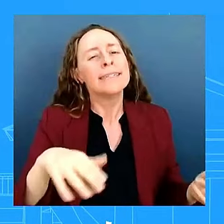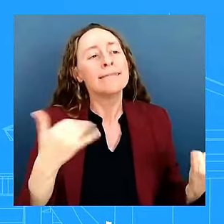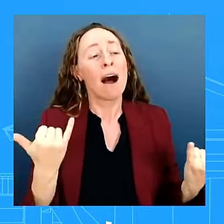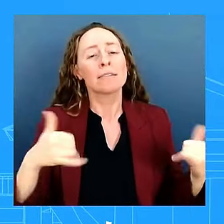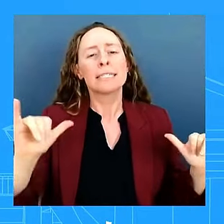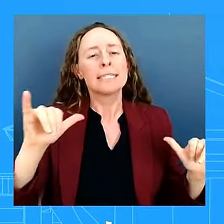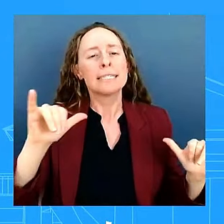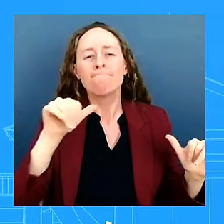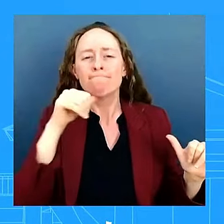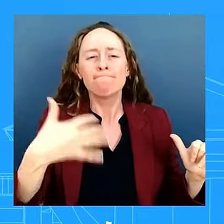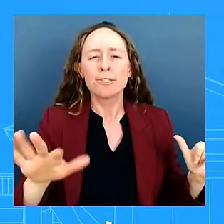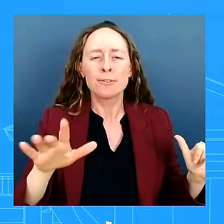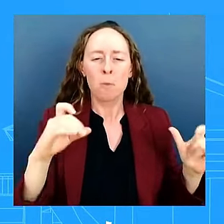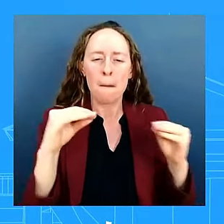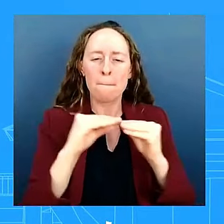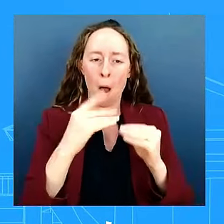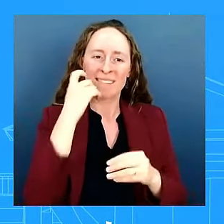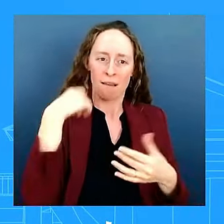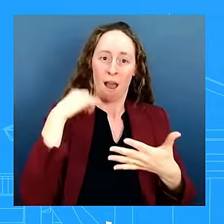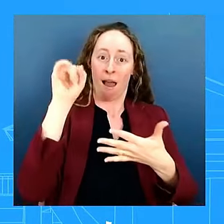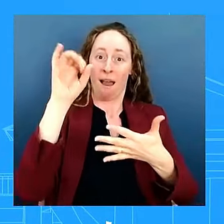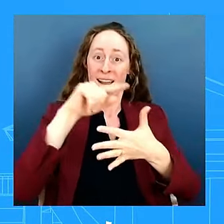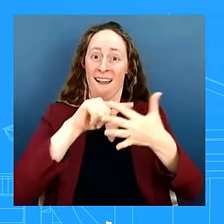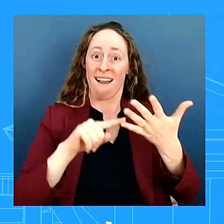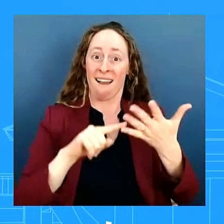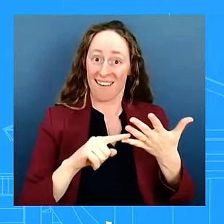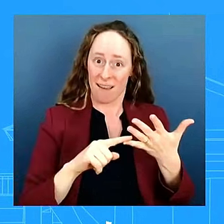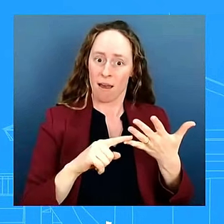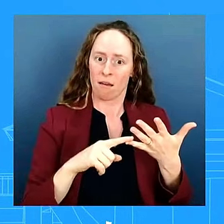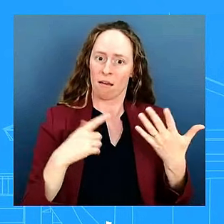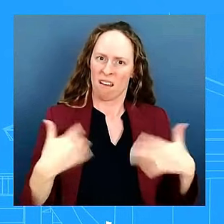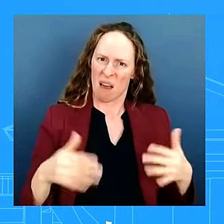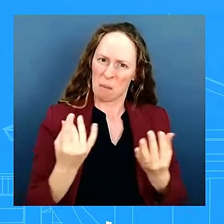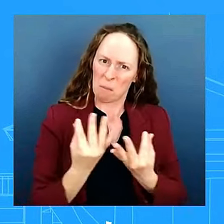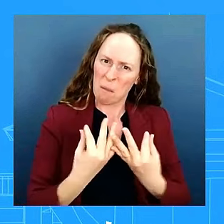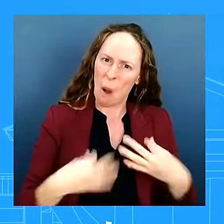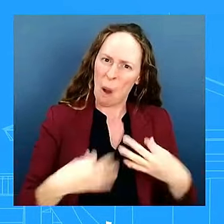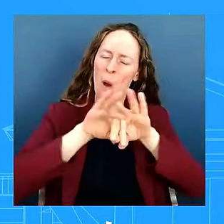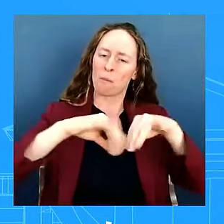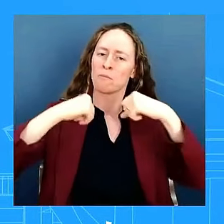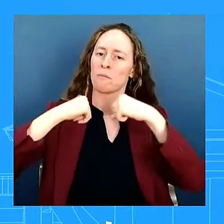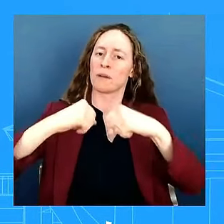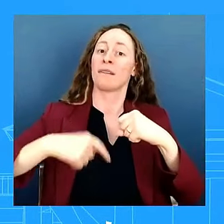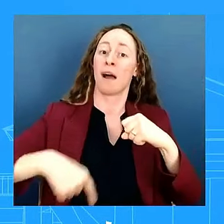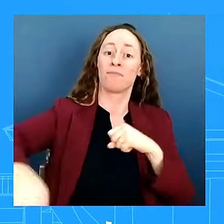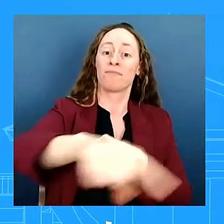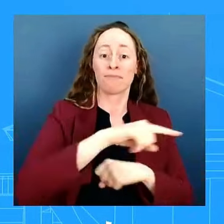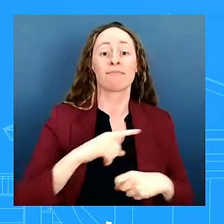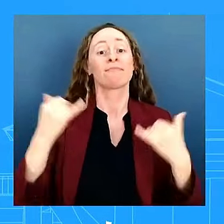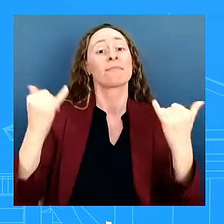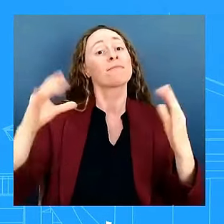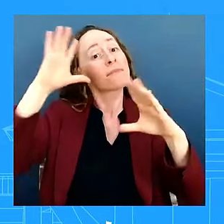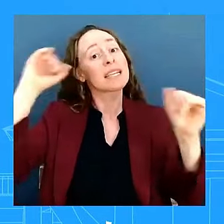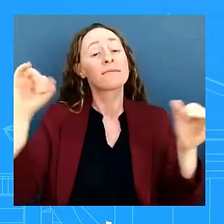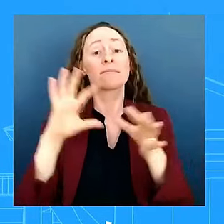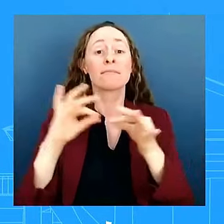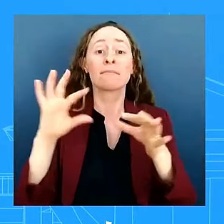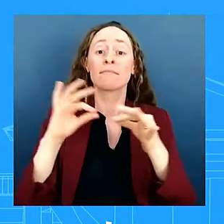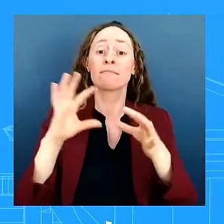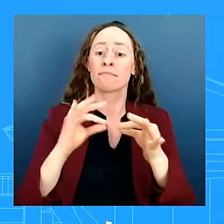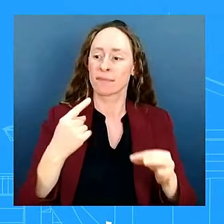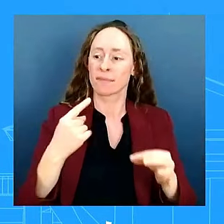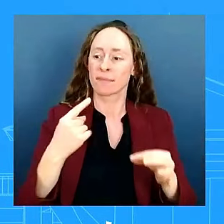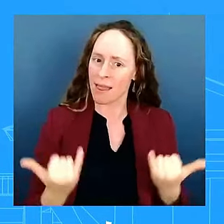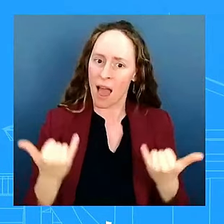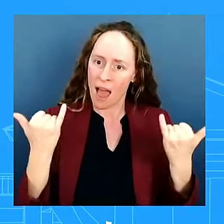so so important as the president said and i quote today as we mark three decades since we passed into